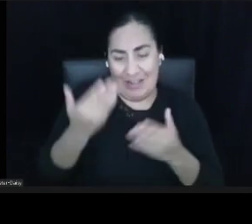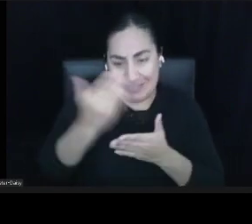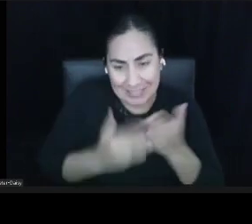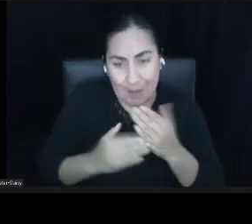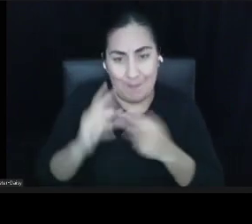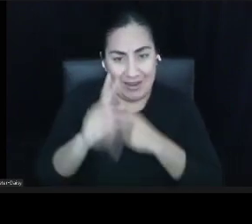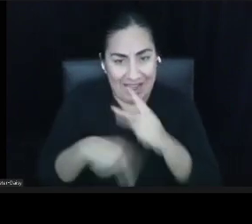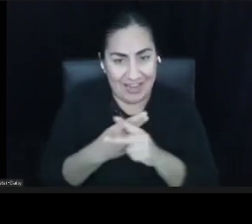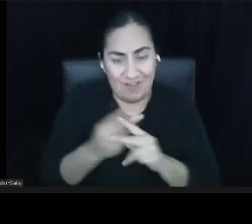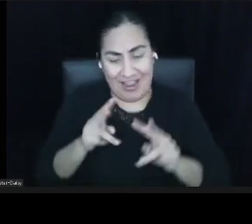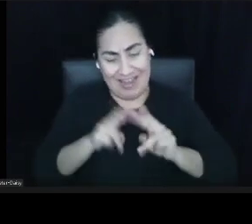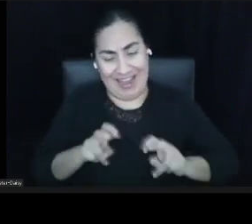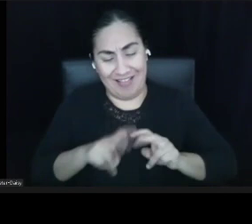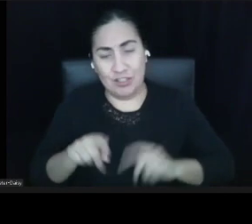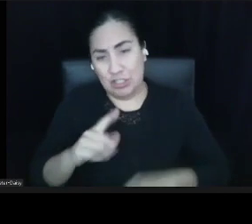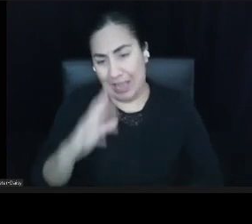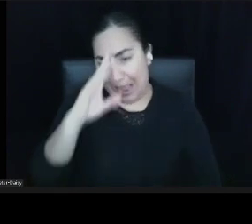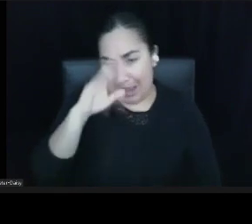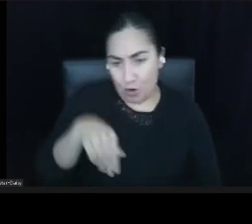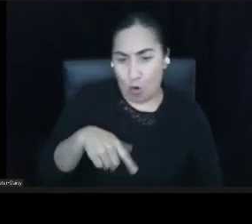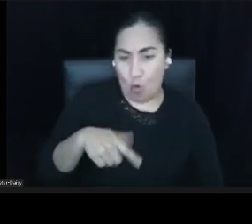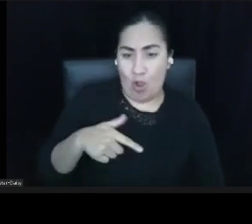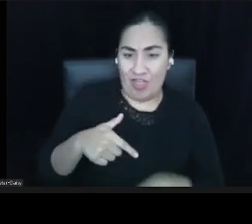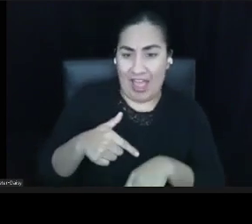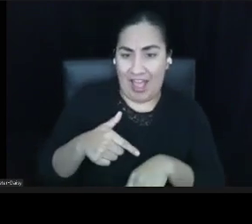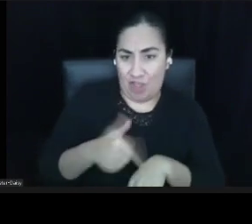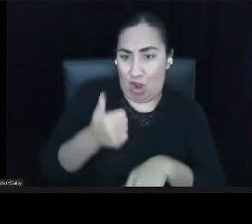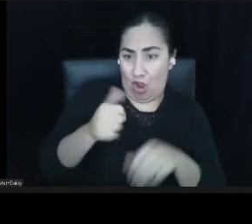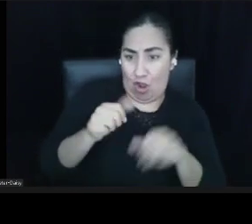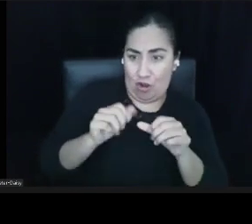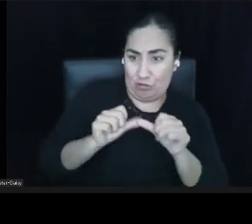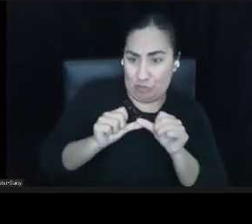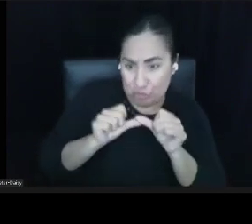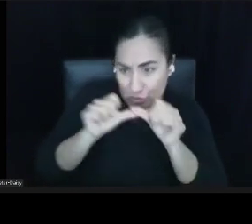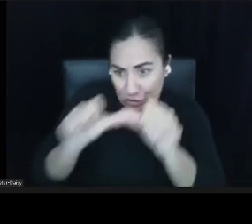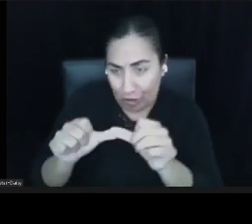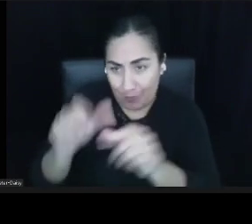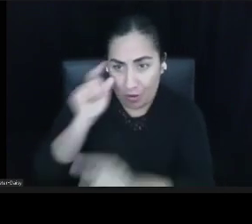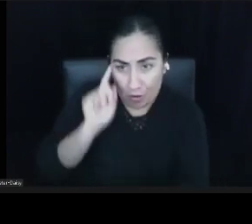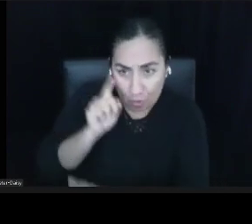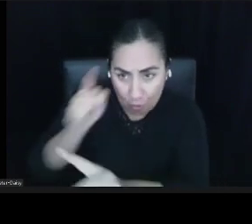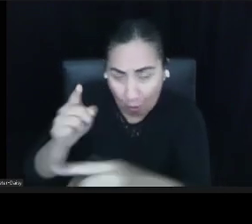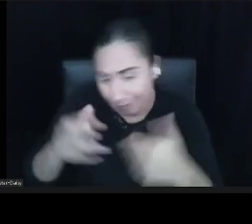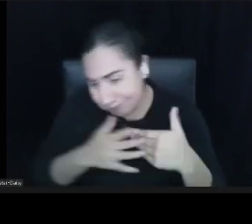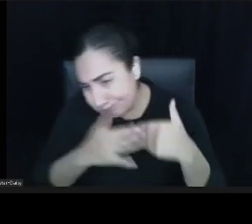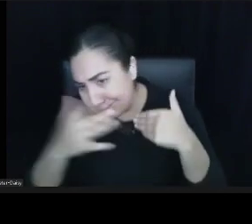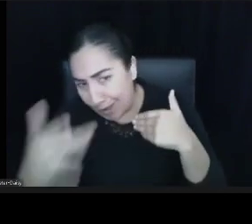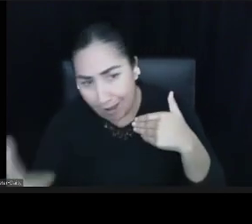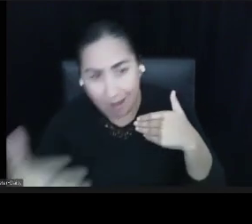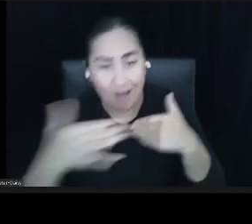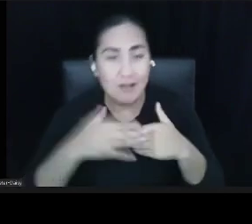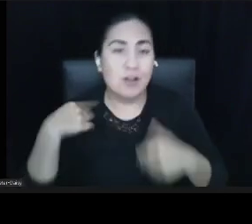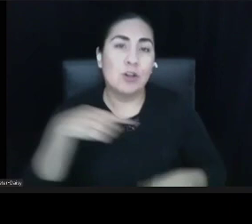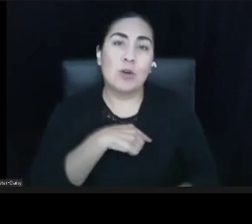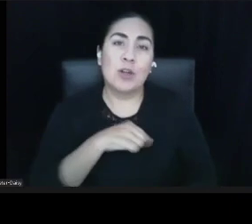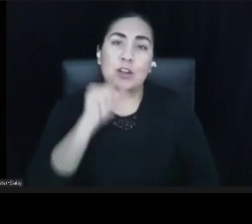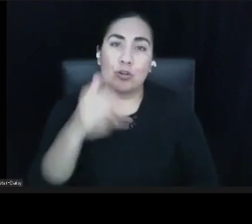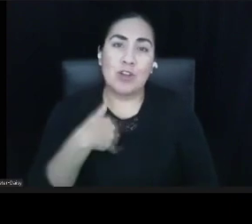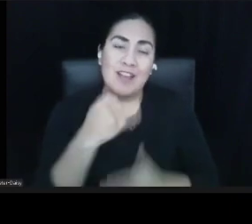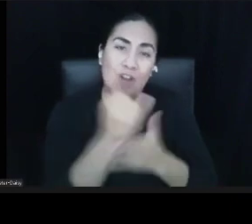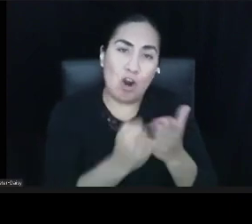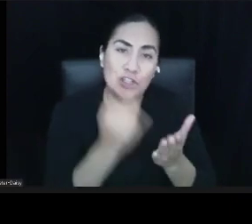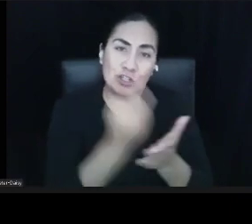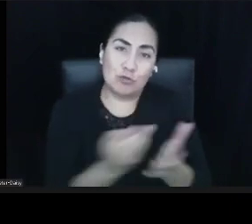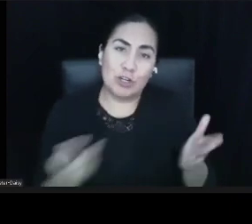the long-term goal is a world where we don't have arts and culture resources controlled by such a small sector of the population, and I know